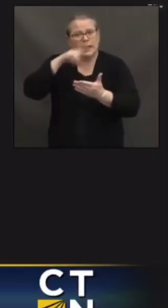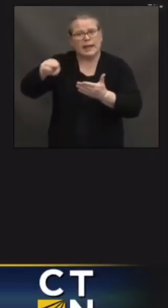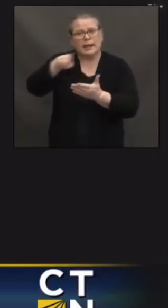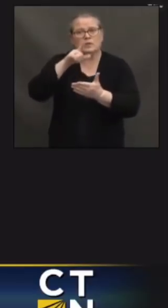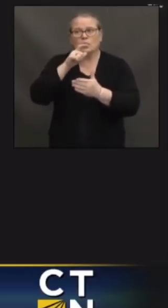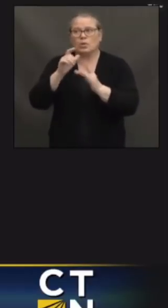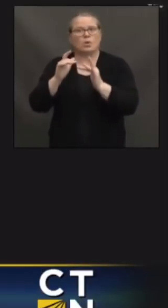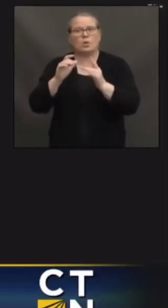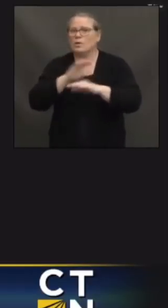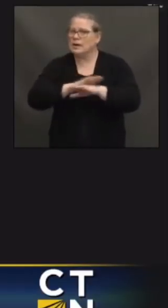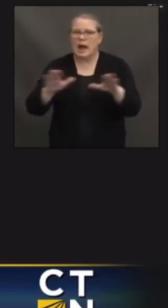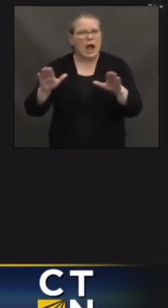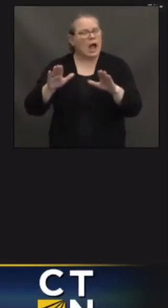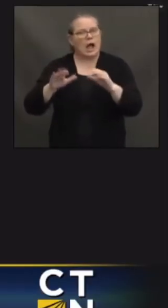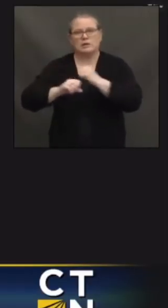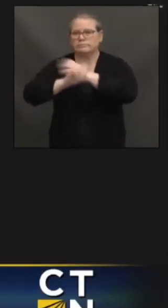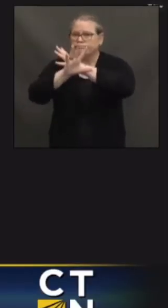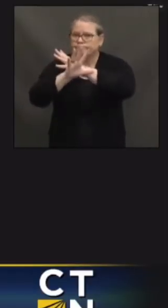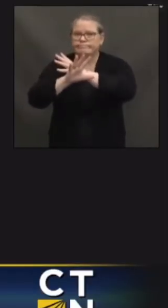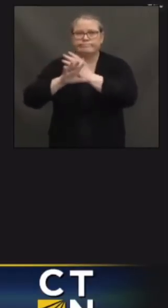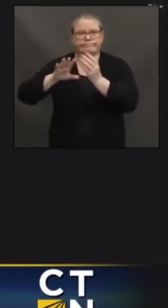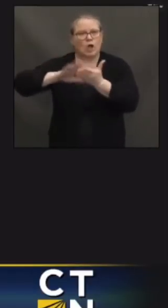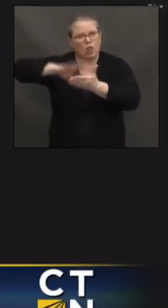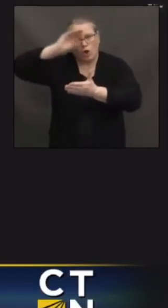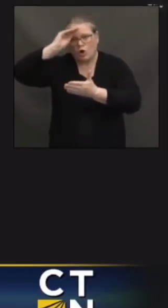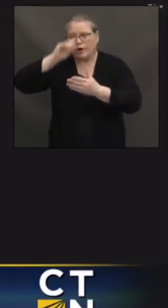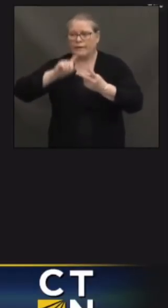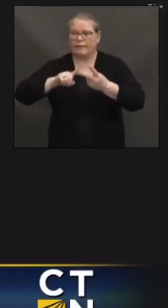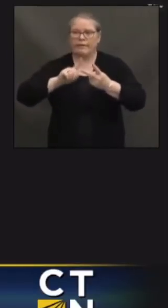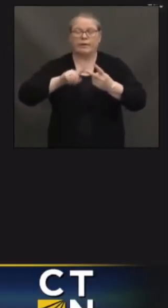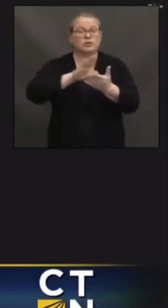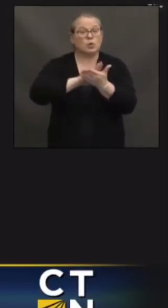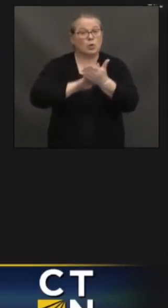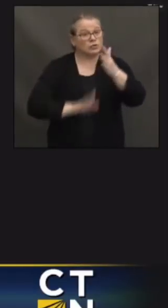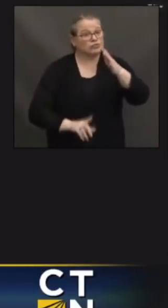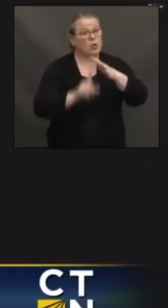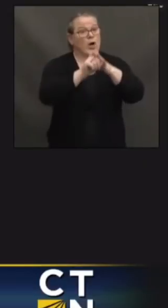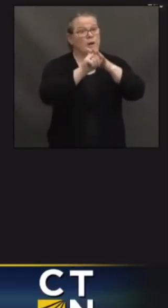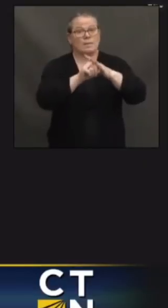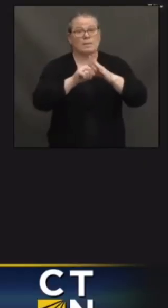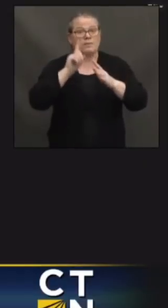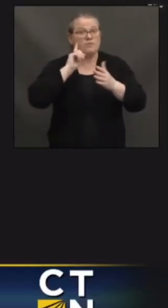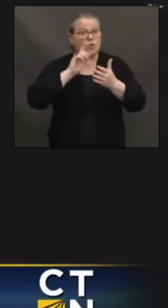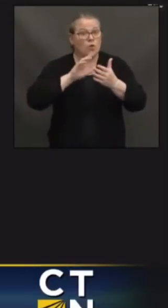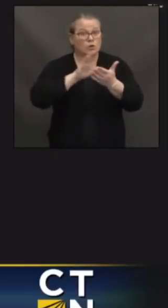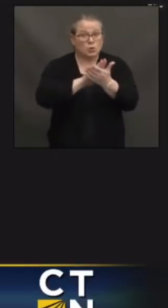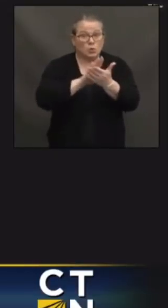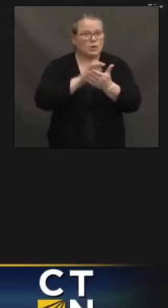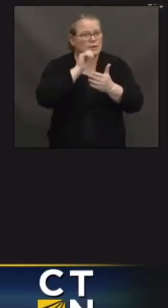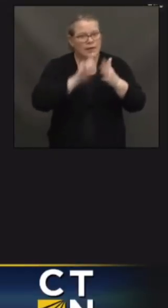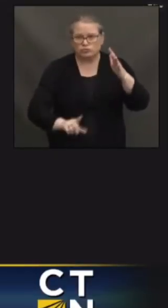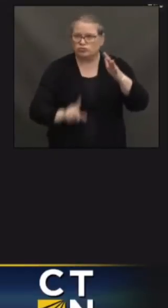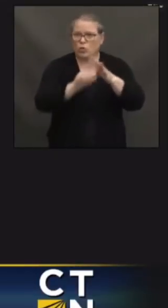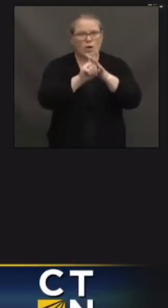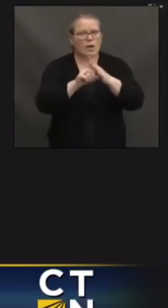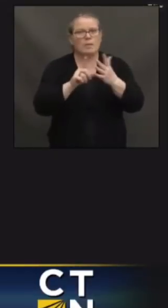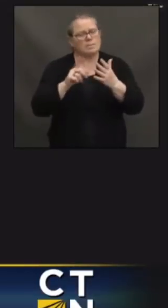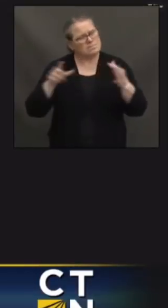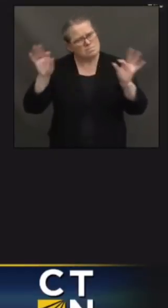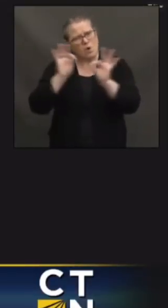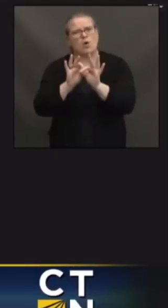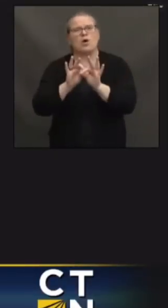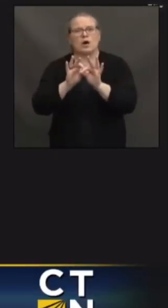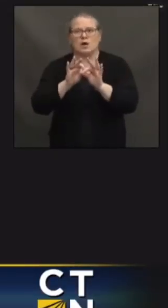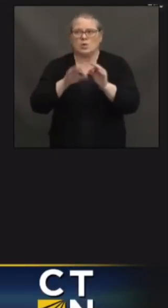to online learning, who haven't shown up to in-person learning, that we get them into summer programs so that we can assess their emotional and educational well-being